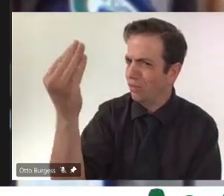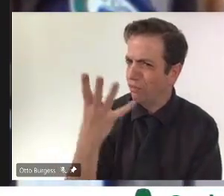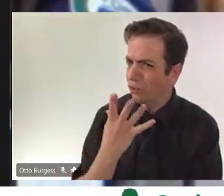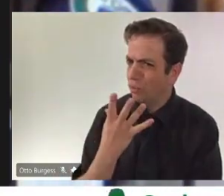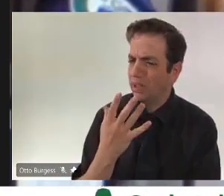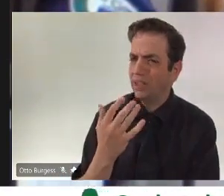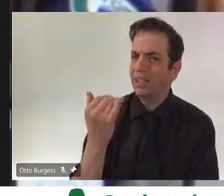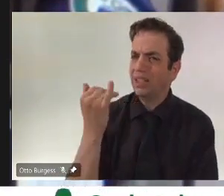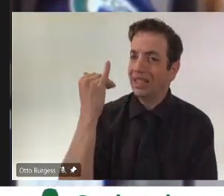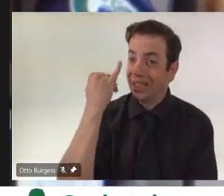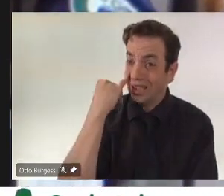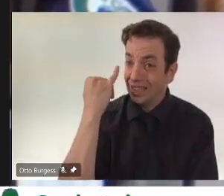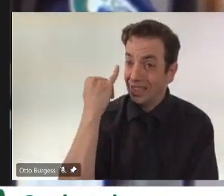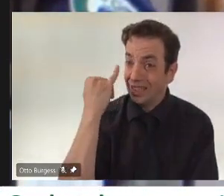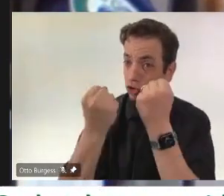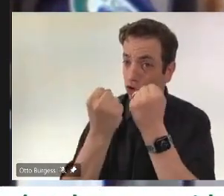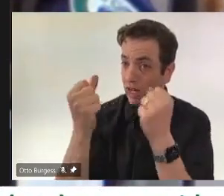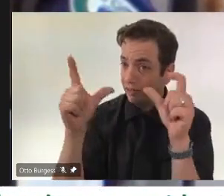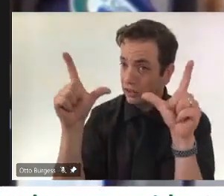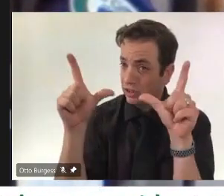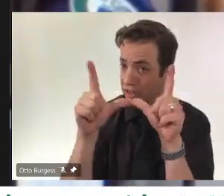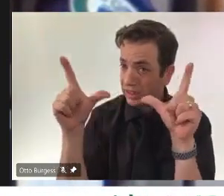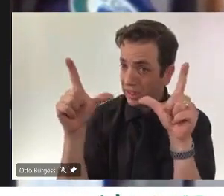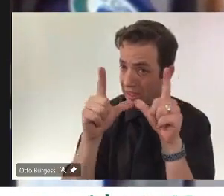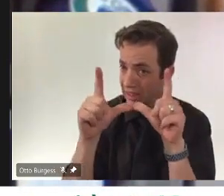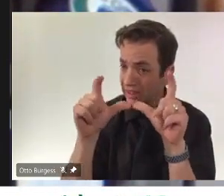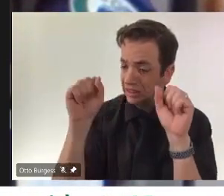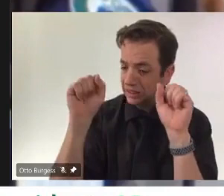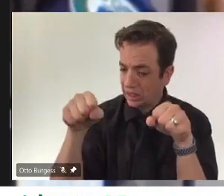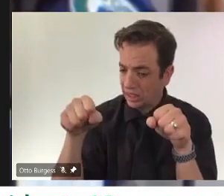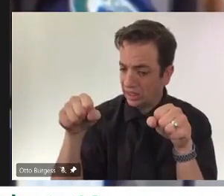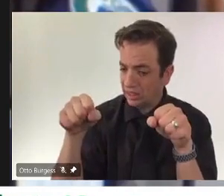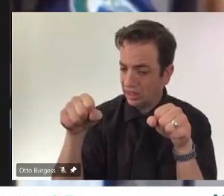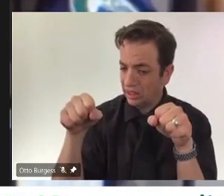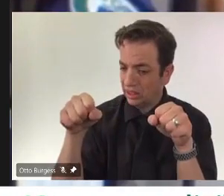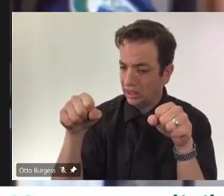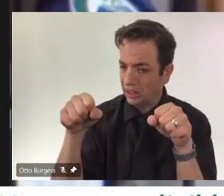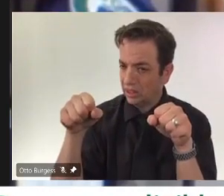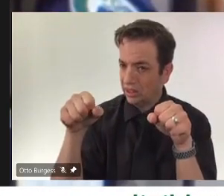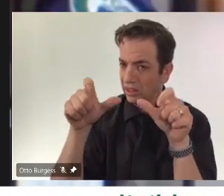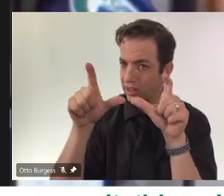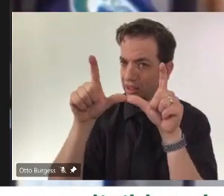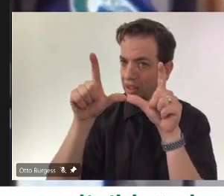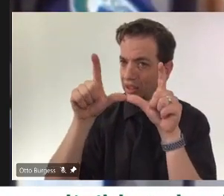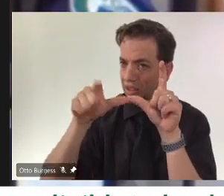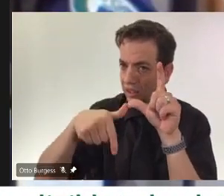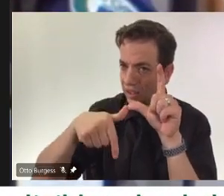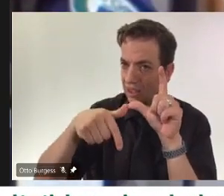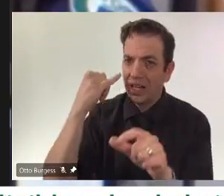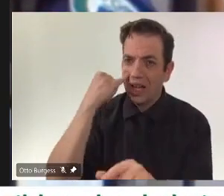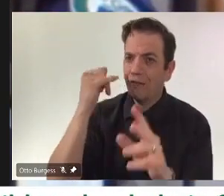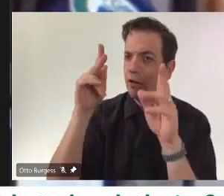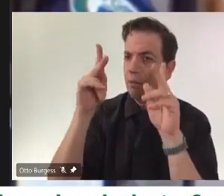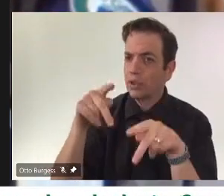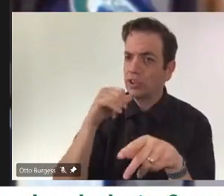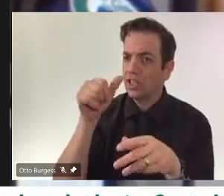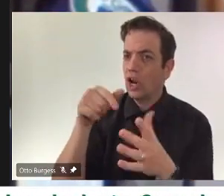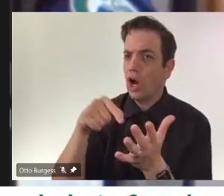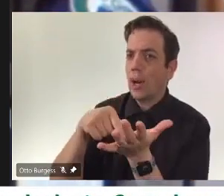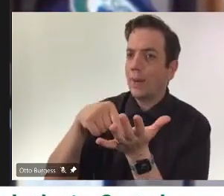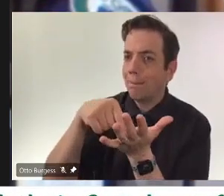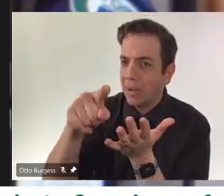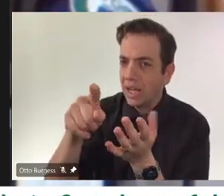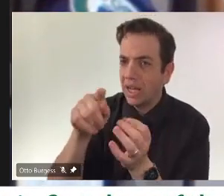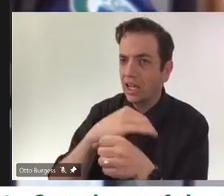licenses will be withheld for non-payment of fines? Are there more punitive actions in terms of what the